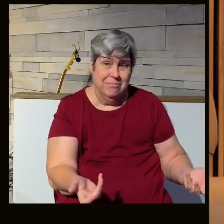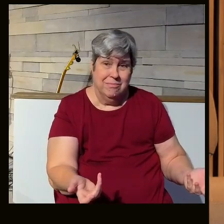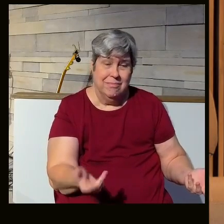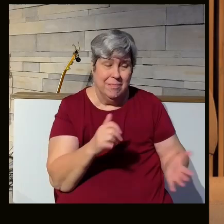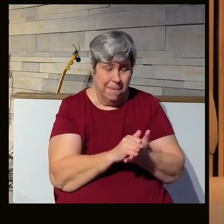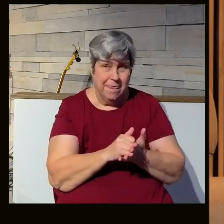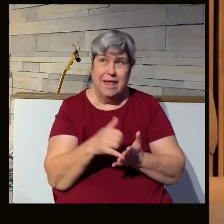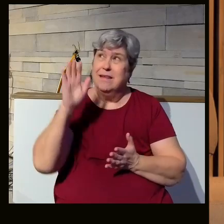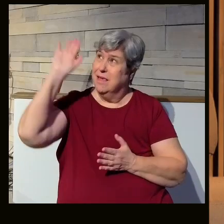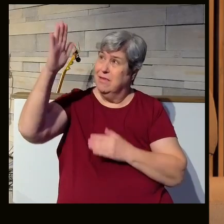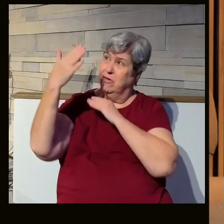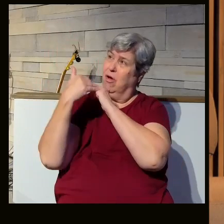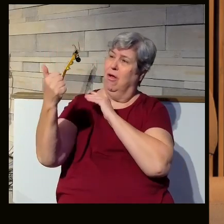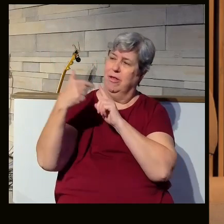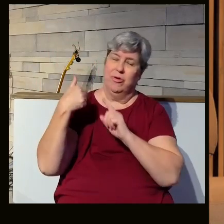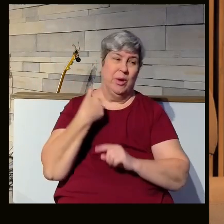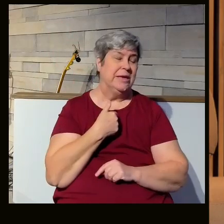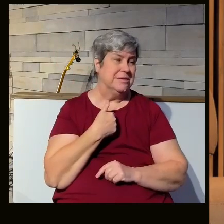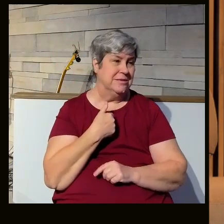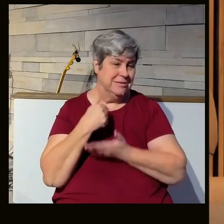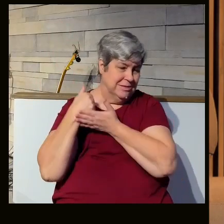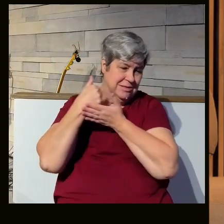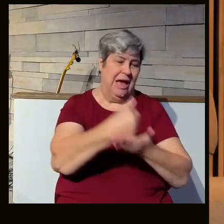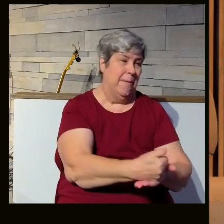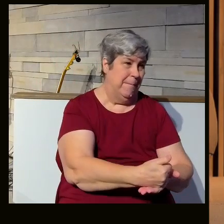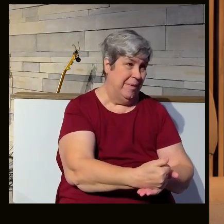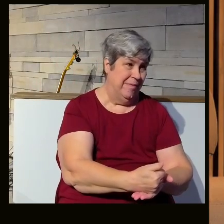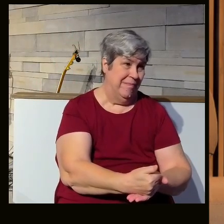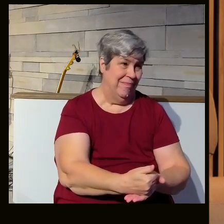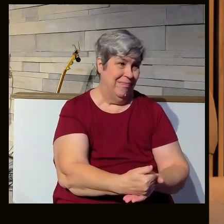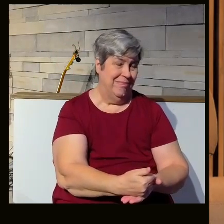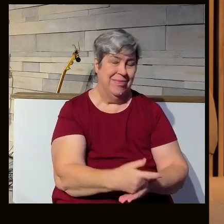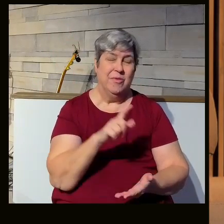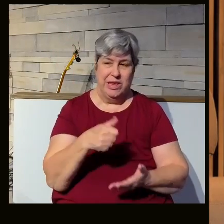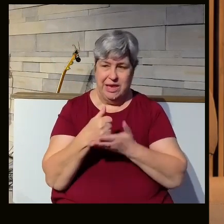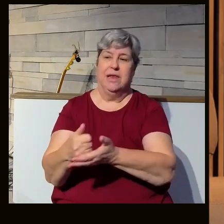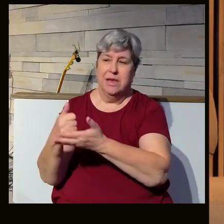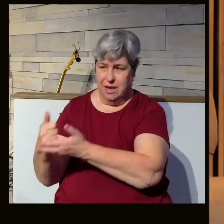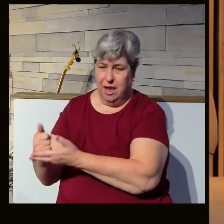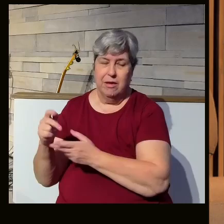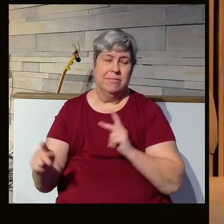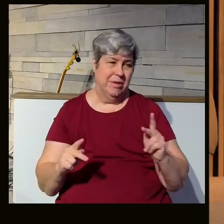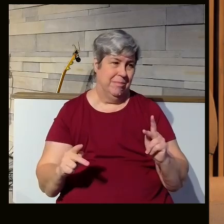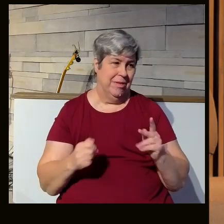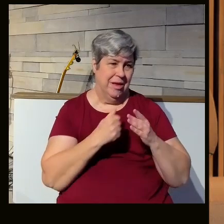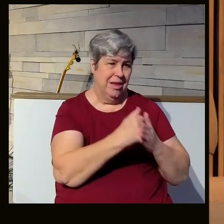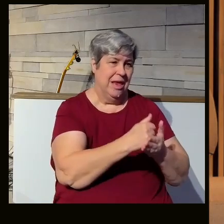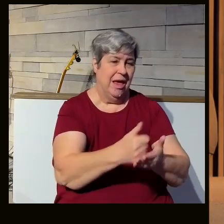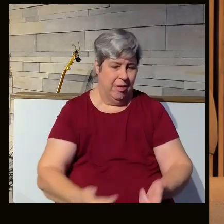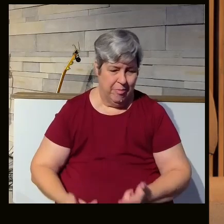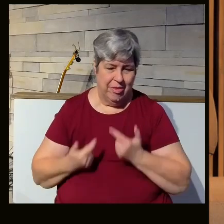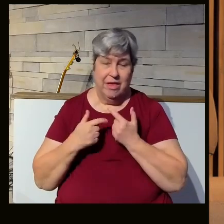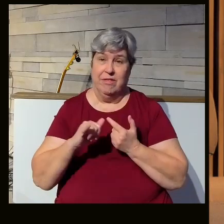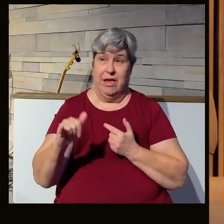And that's the call upon us as followers of Jesus to help them, to help them live this